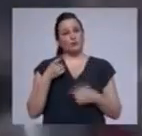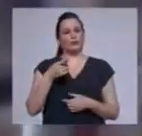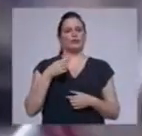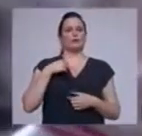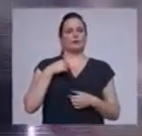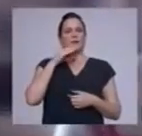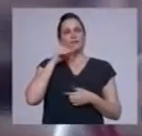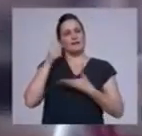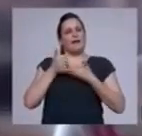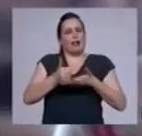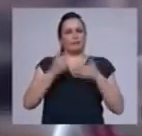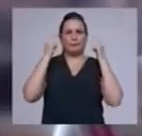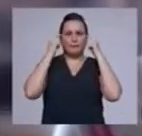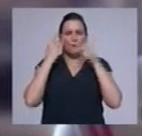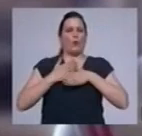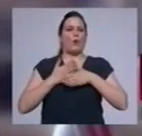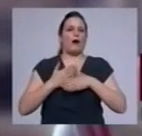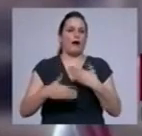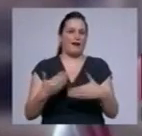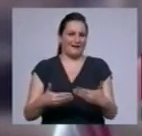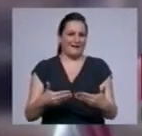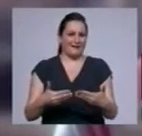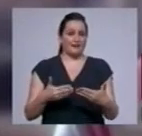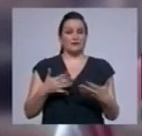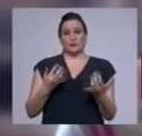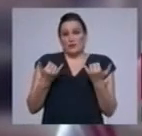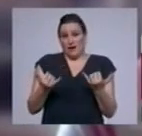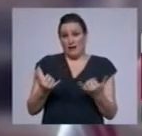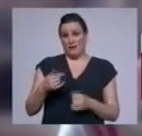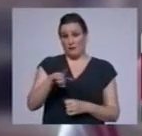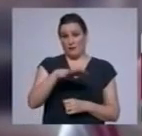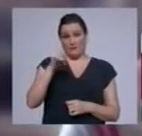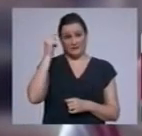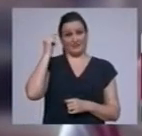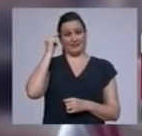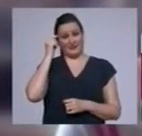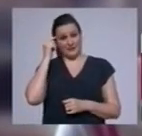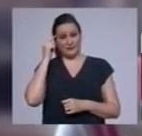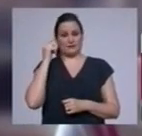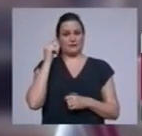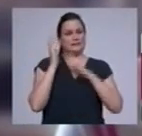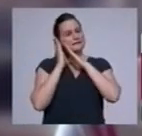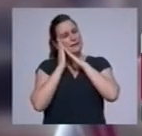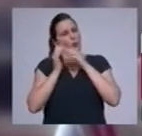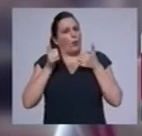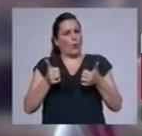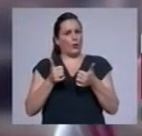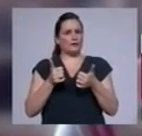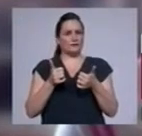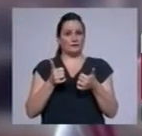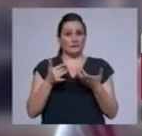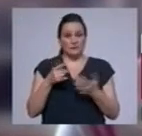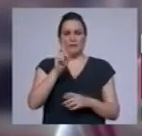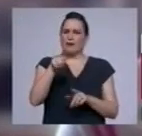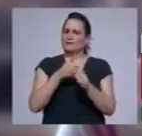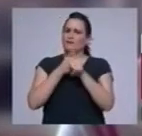psyche. The things that we need to think about now in terms of maintaining good sleep quality is to be in as much of a